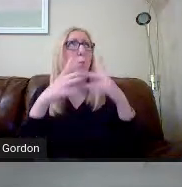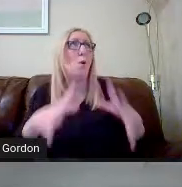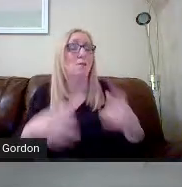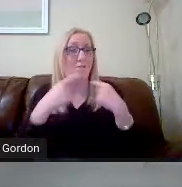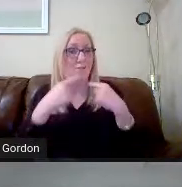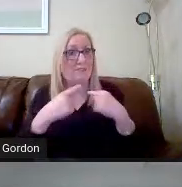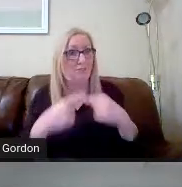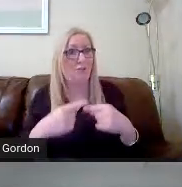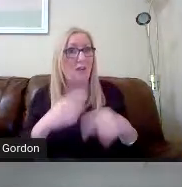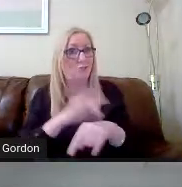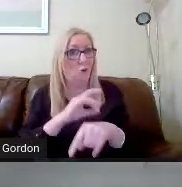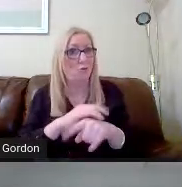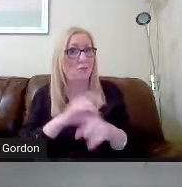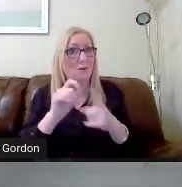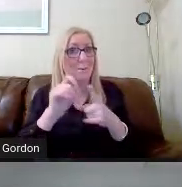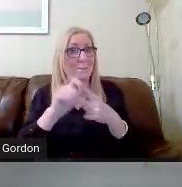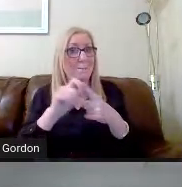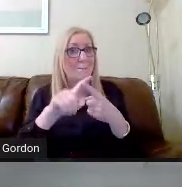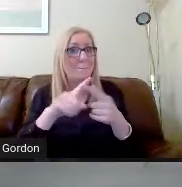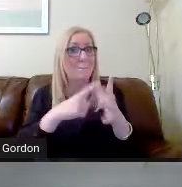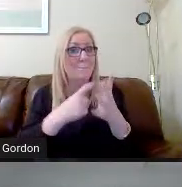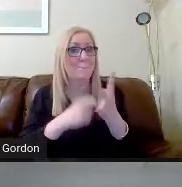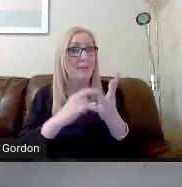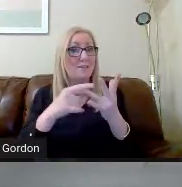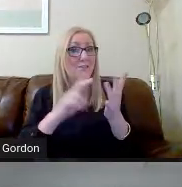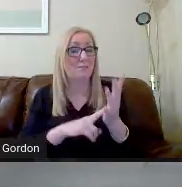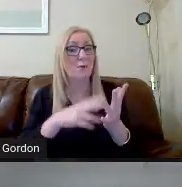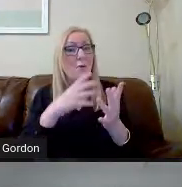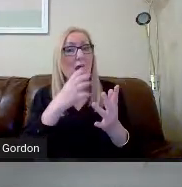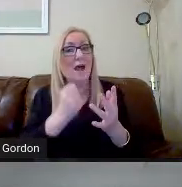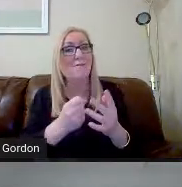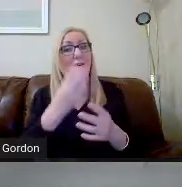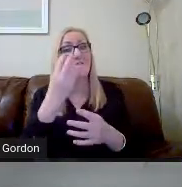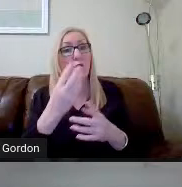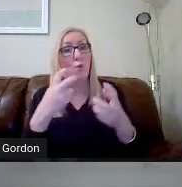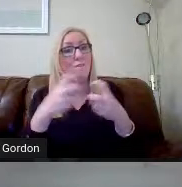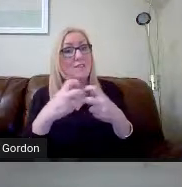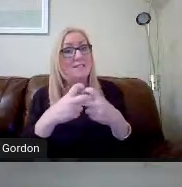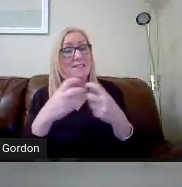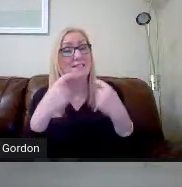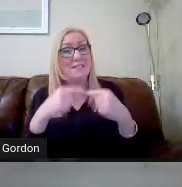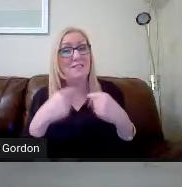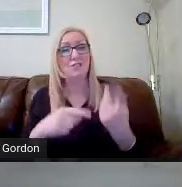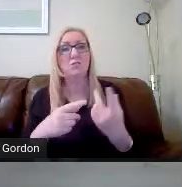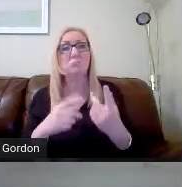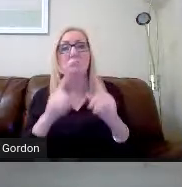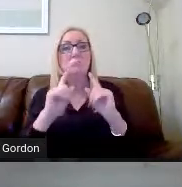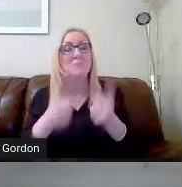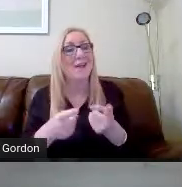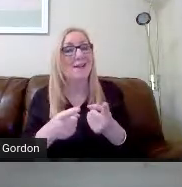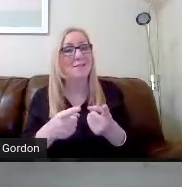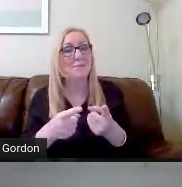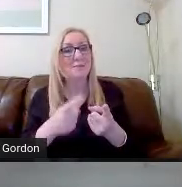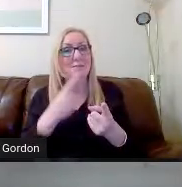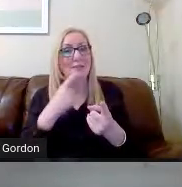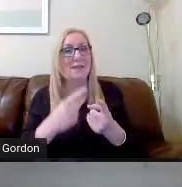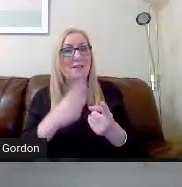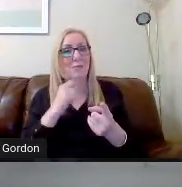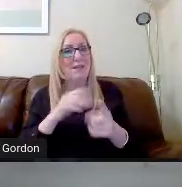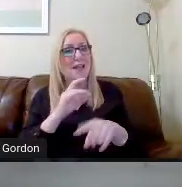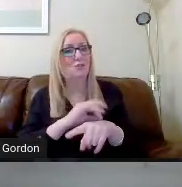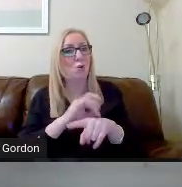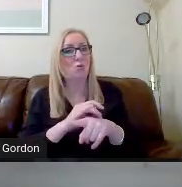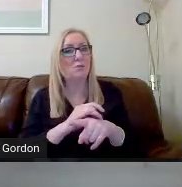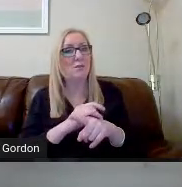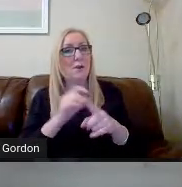But we have four physics teachers and there is no guarantee and can't be a guarantee that you would get Dr. Pearson.